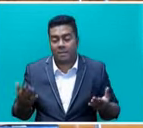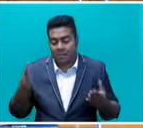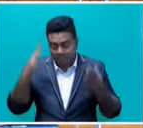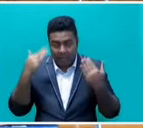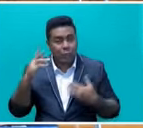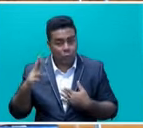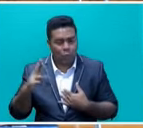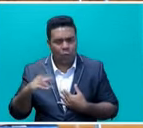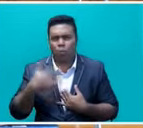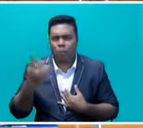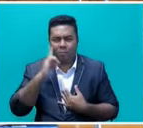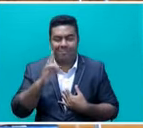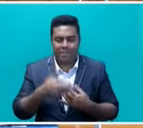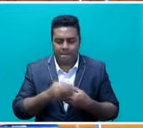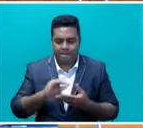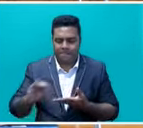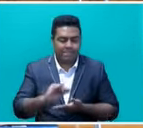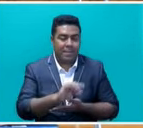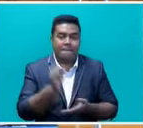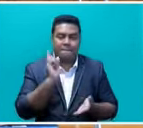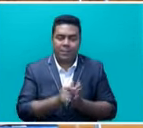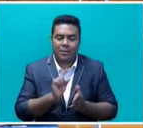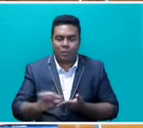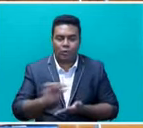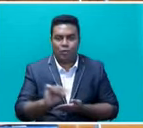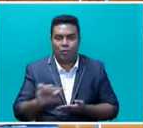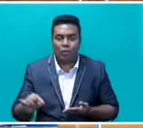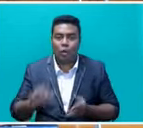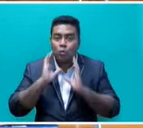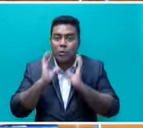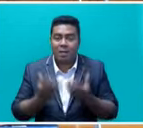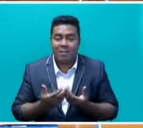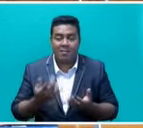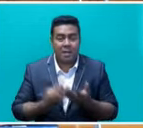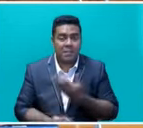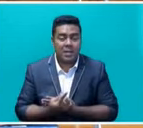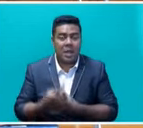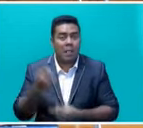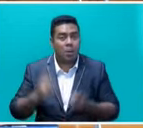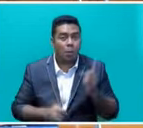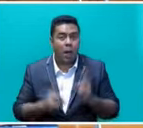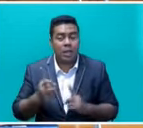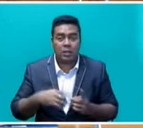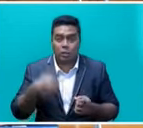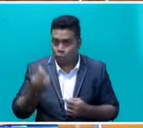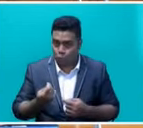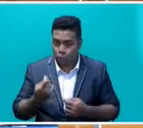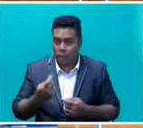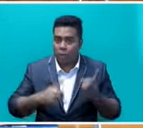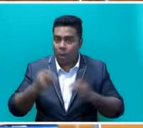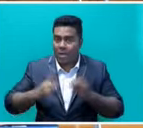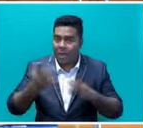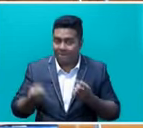sir, we'd like to start disbursing the funds. Obviously, Christmas is coming around. Diwali is sooner than Christmas, too. And